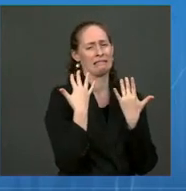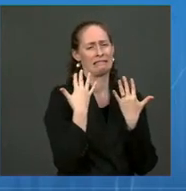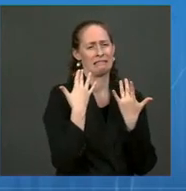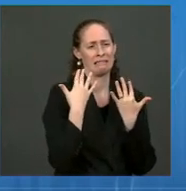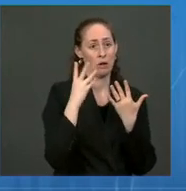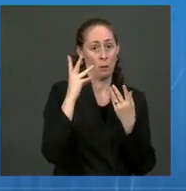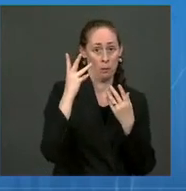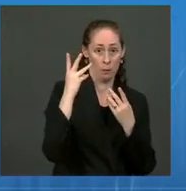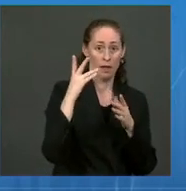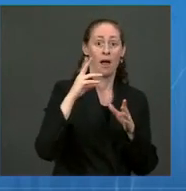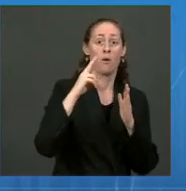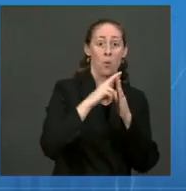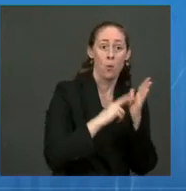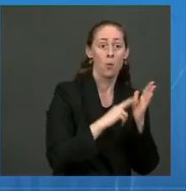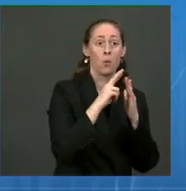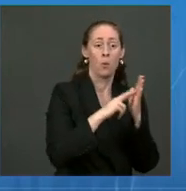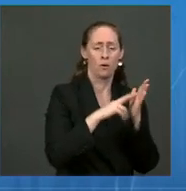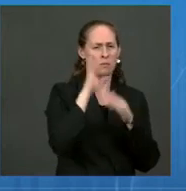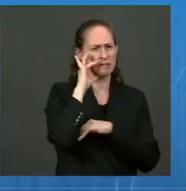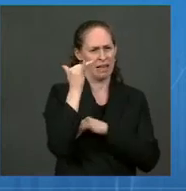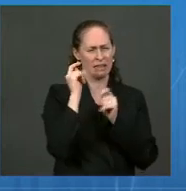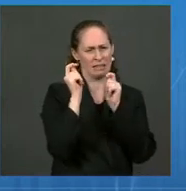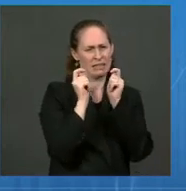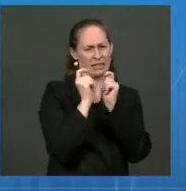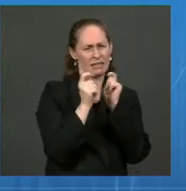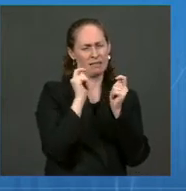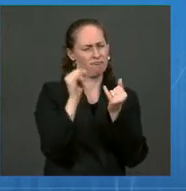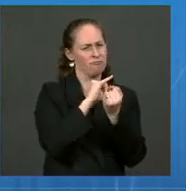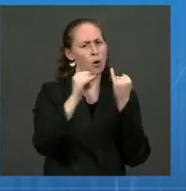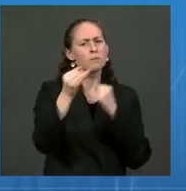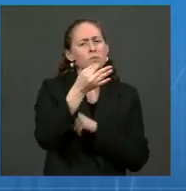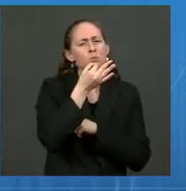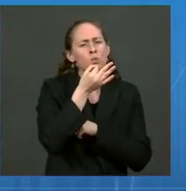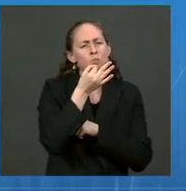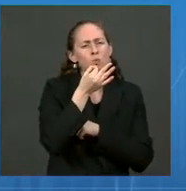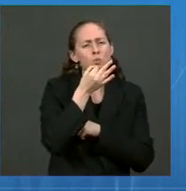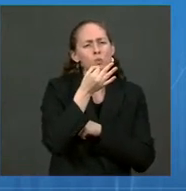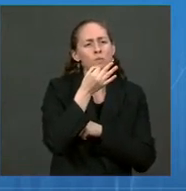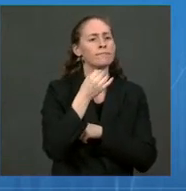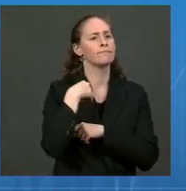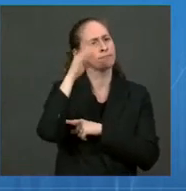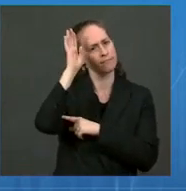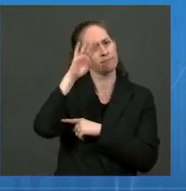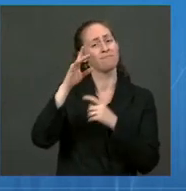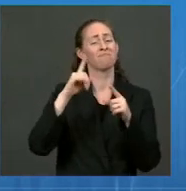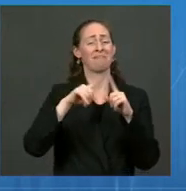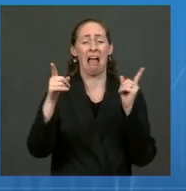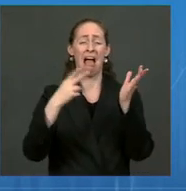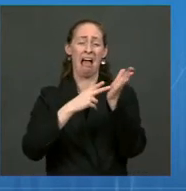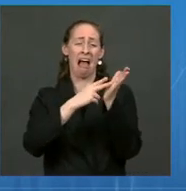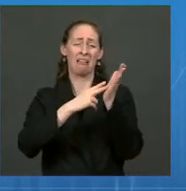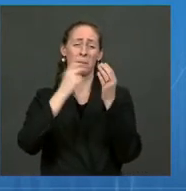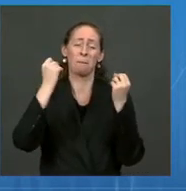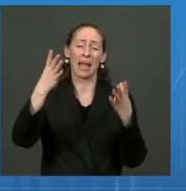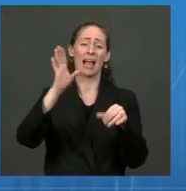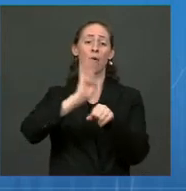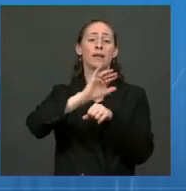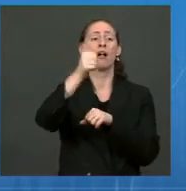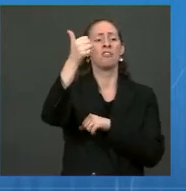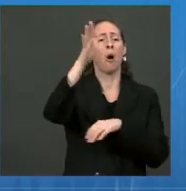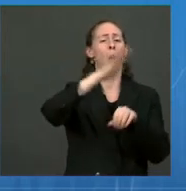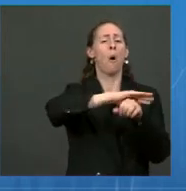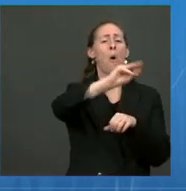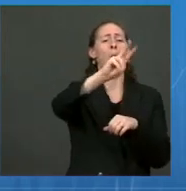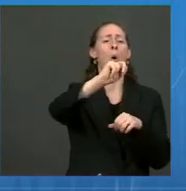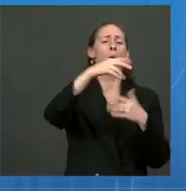will be finalized soon. But we know businesses are already acting and we've seen you know, major companies